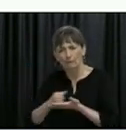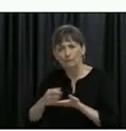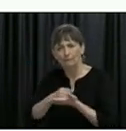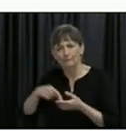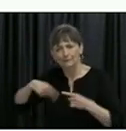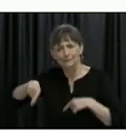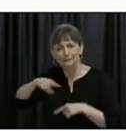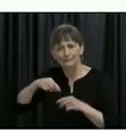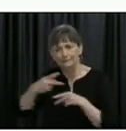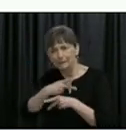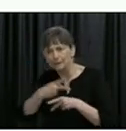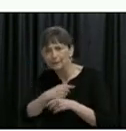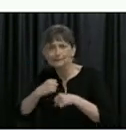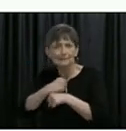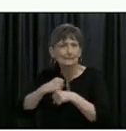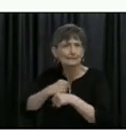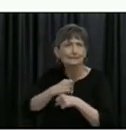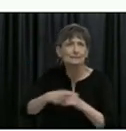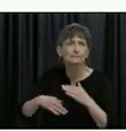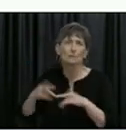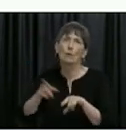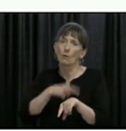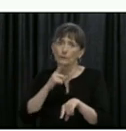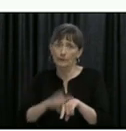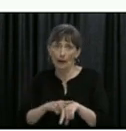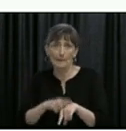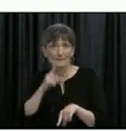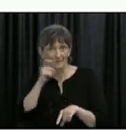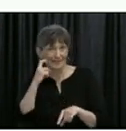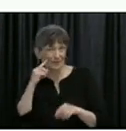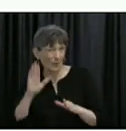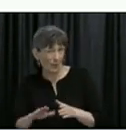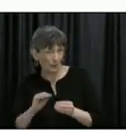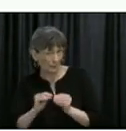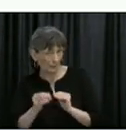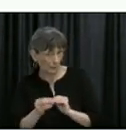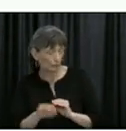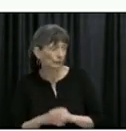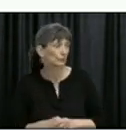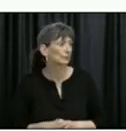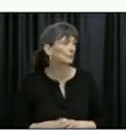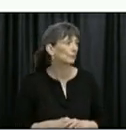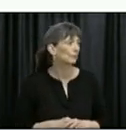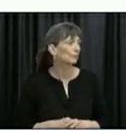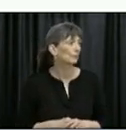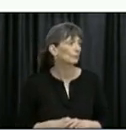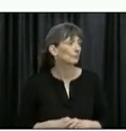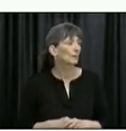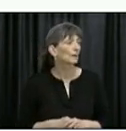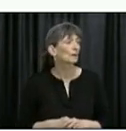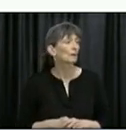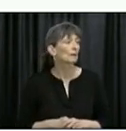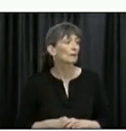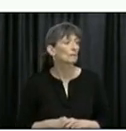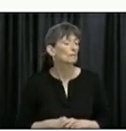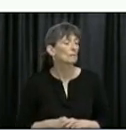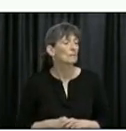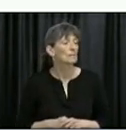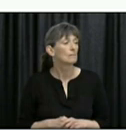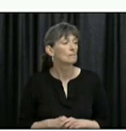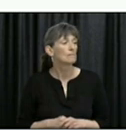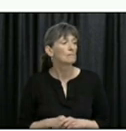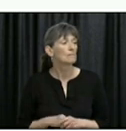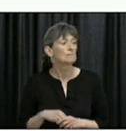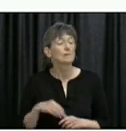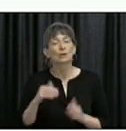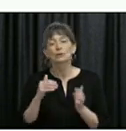sort of very important work that we're about to do. So what we did is Dr. Dionne Elman,